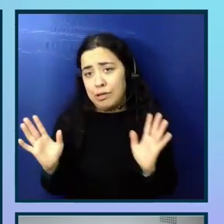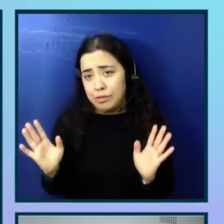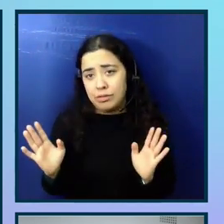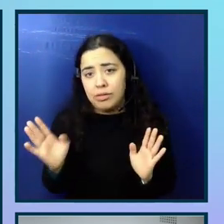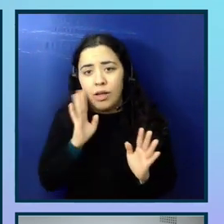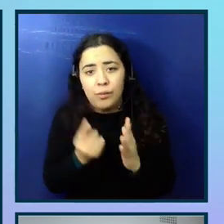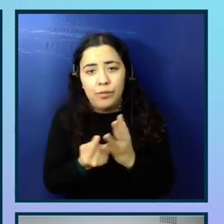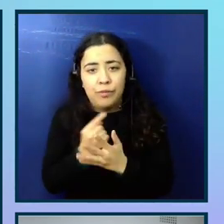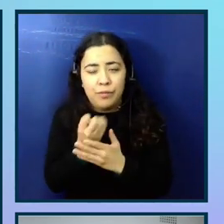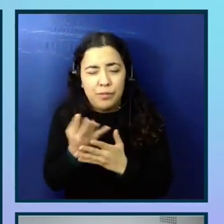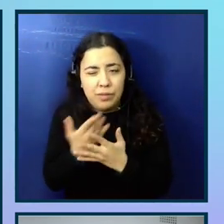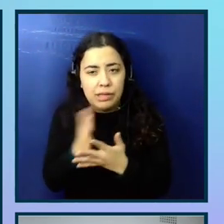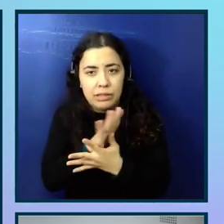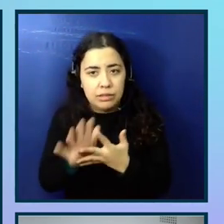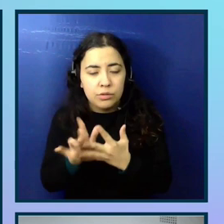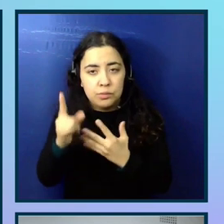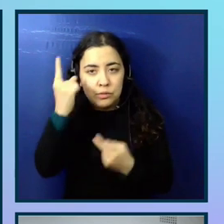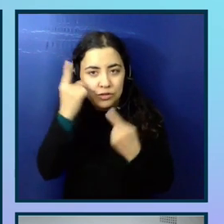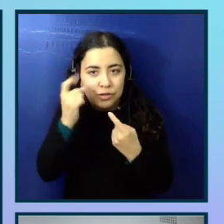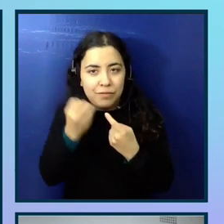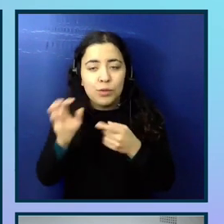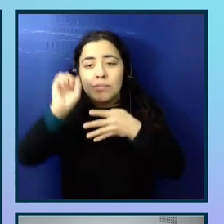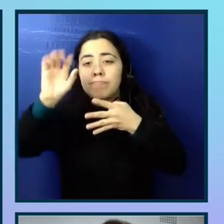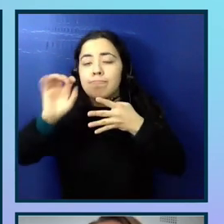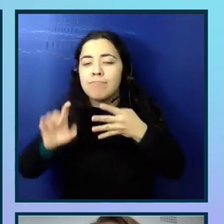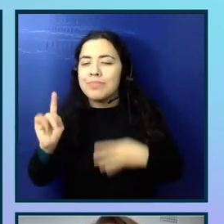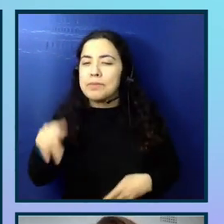through a few things that you can consider and a few tips as well.